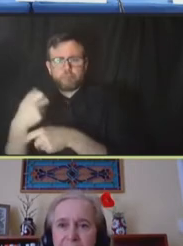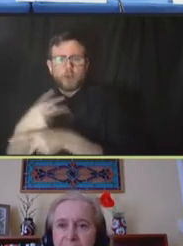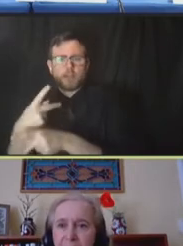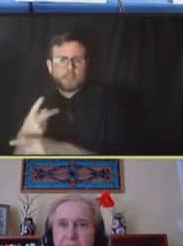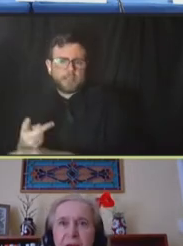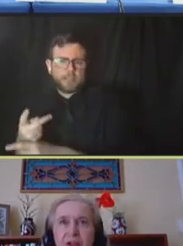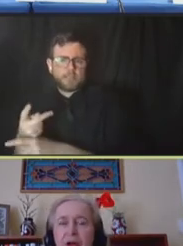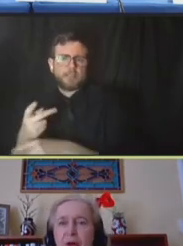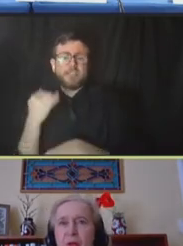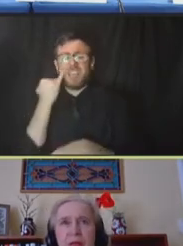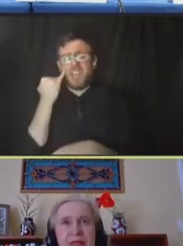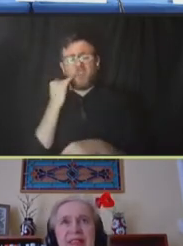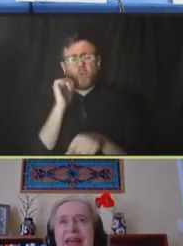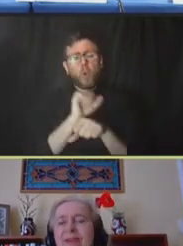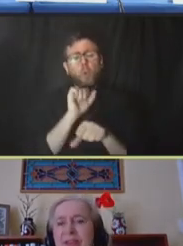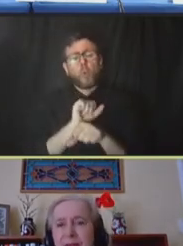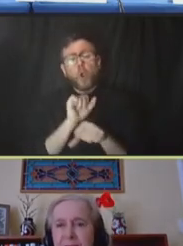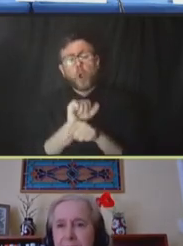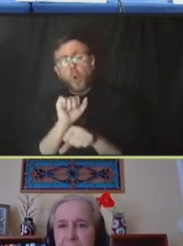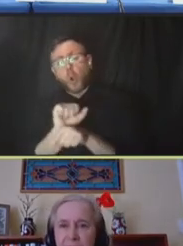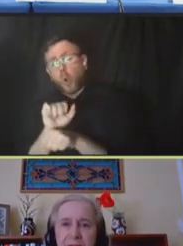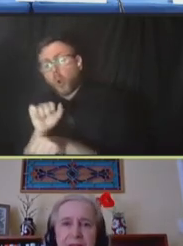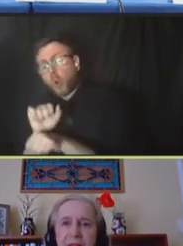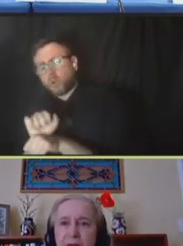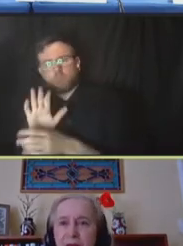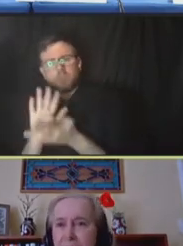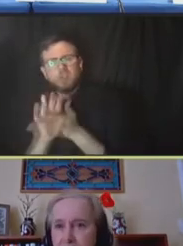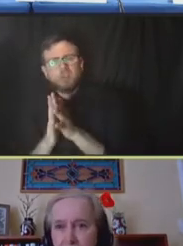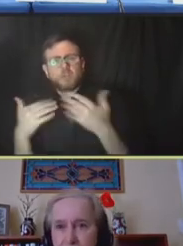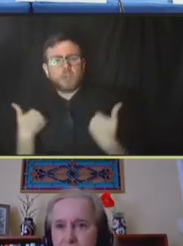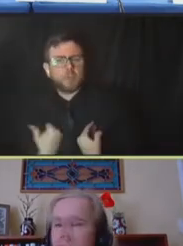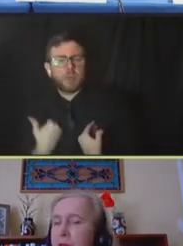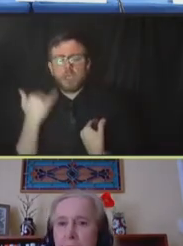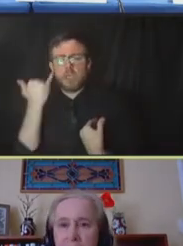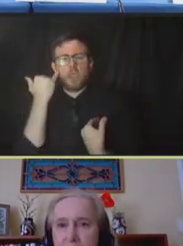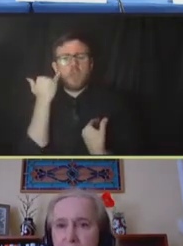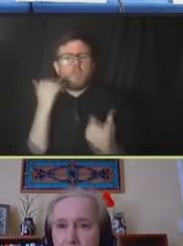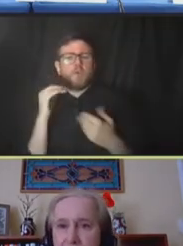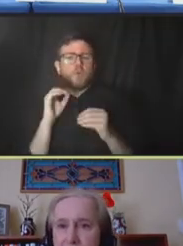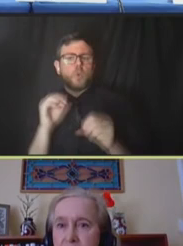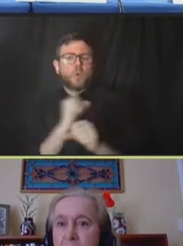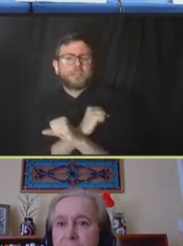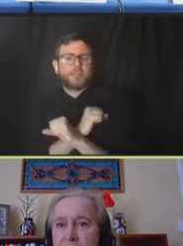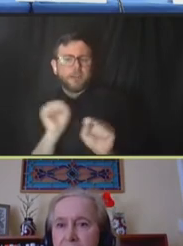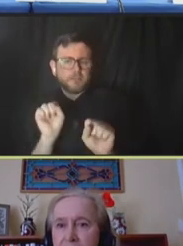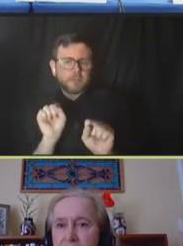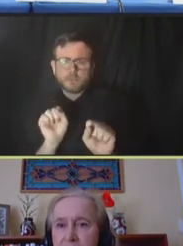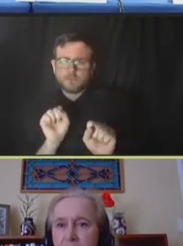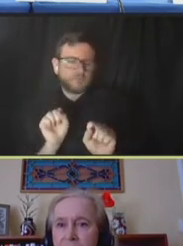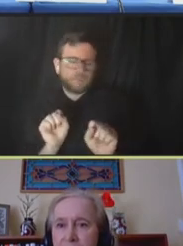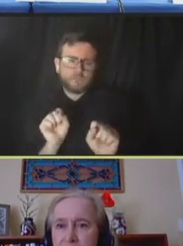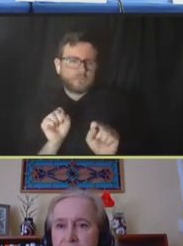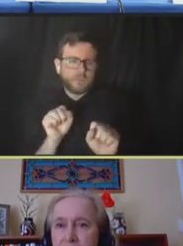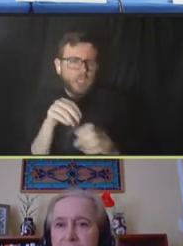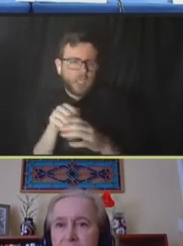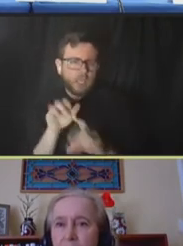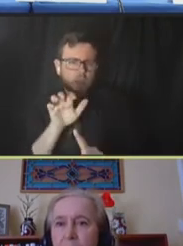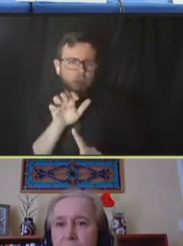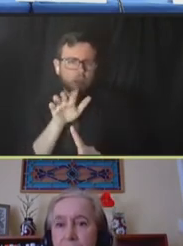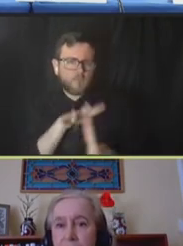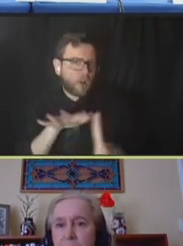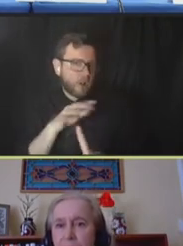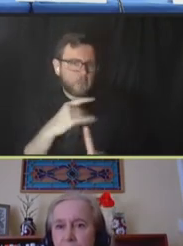they don't have, you know, safety feelings in their environment, they're not going to be as productive. So, it's extremely